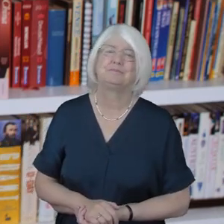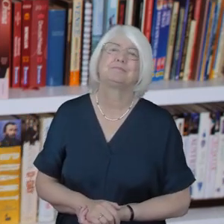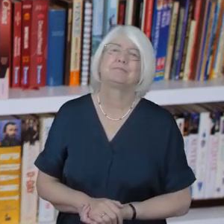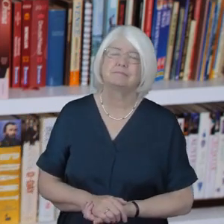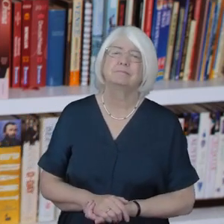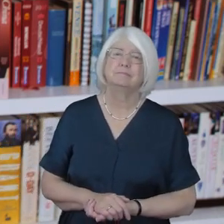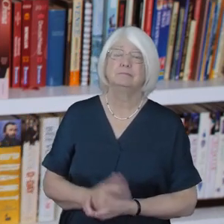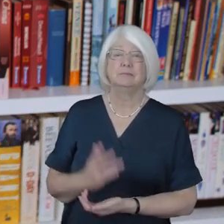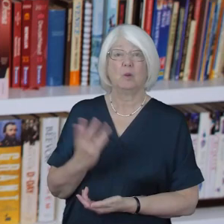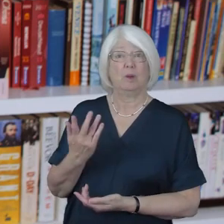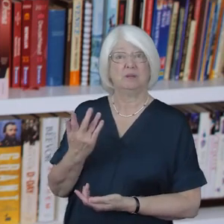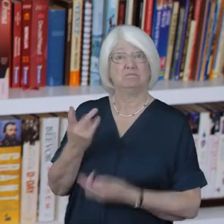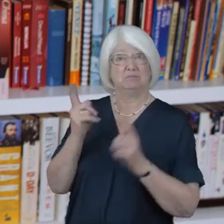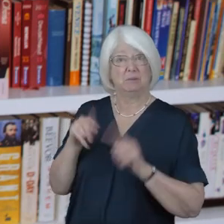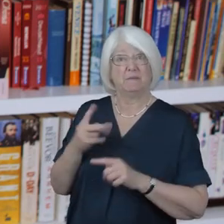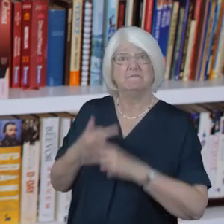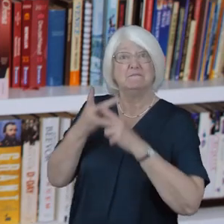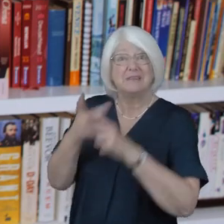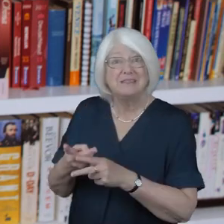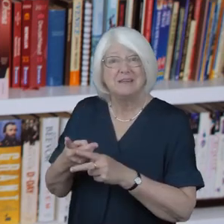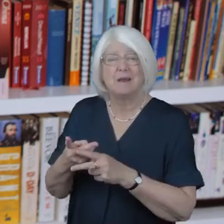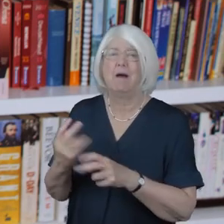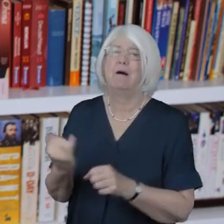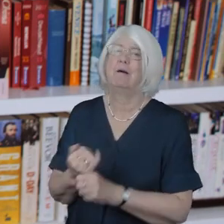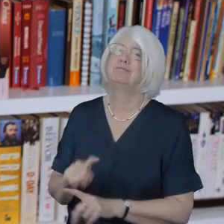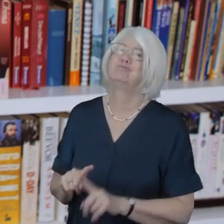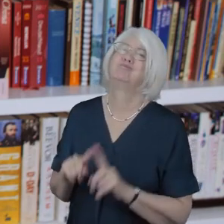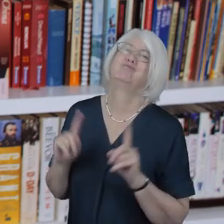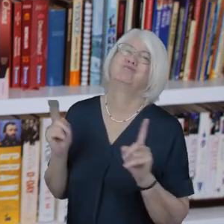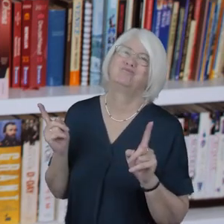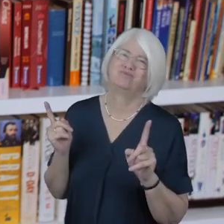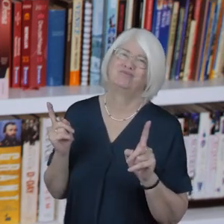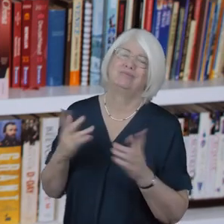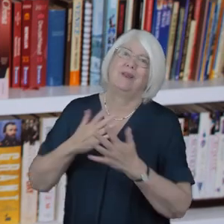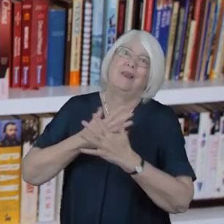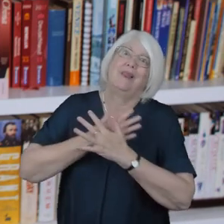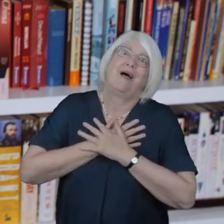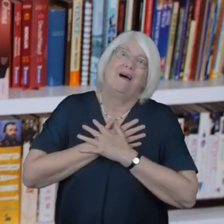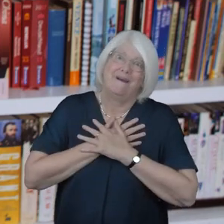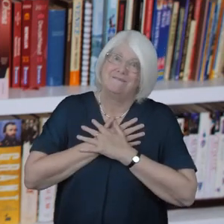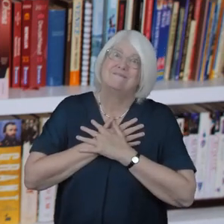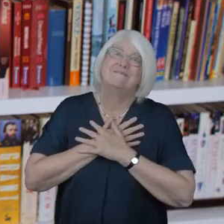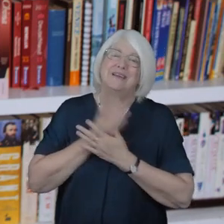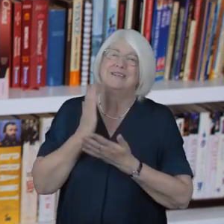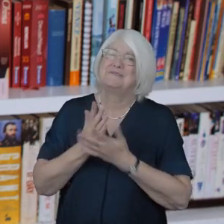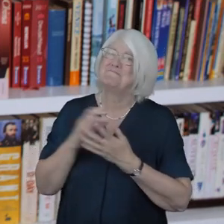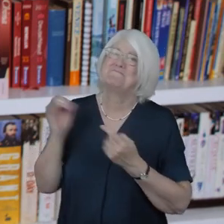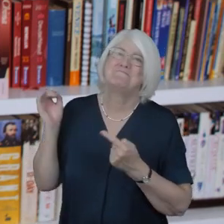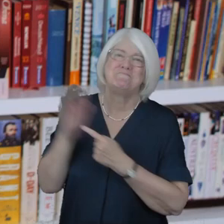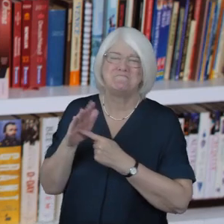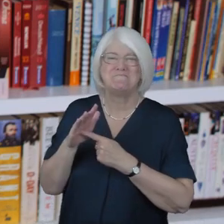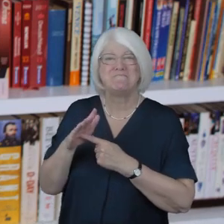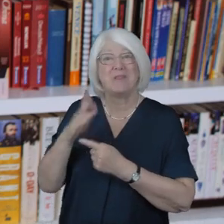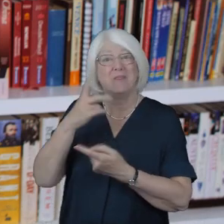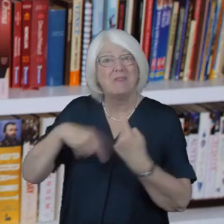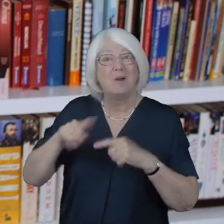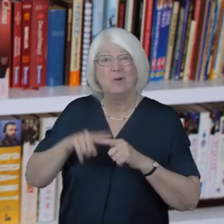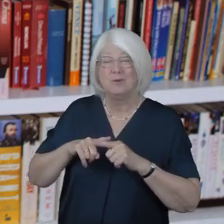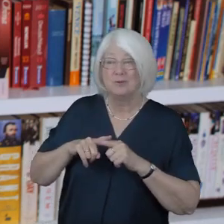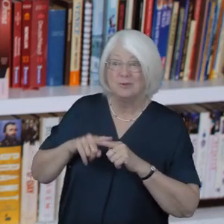it makes an enormous difference love is the great motivator of those reaching out to people in care